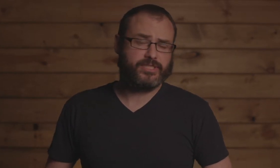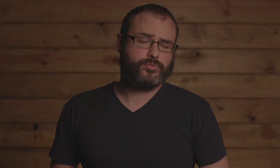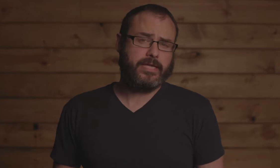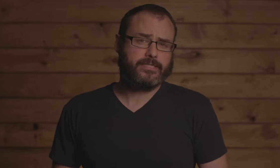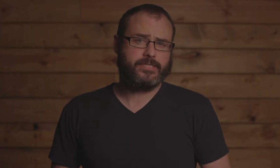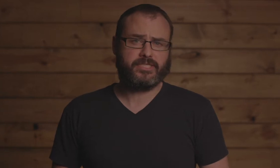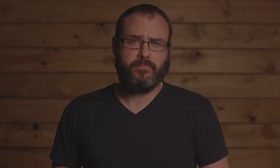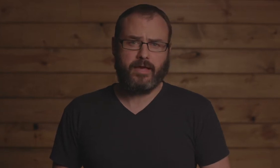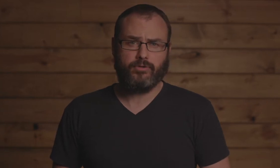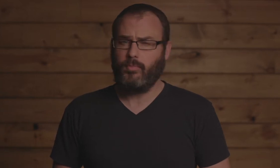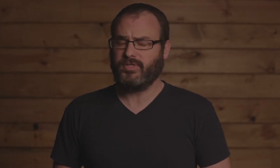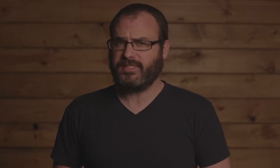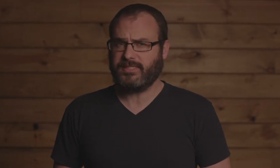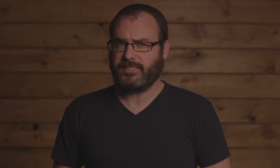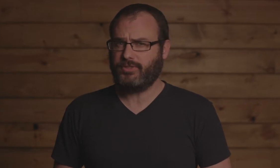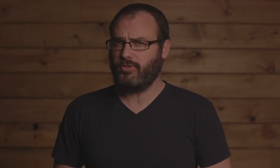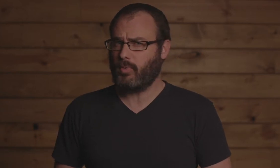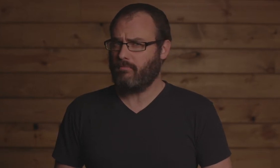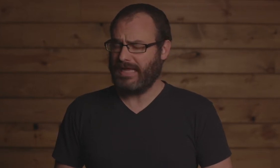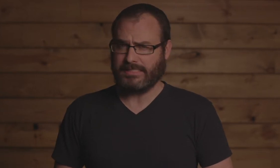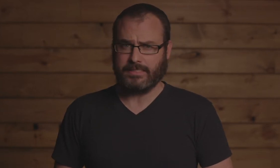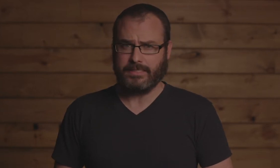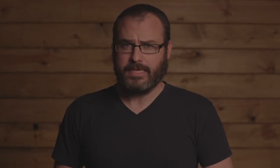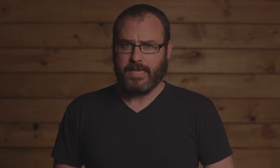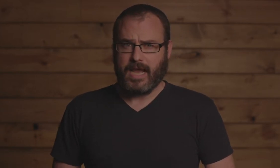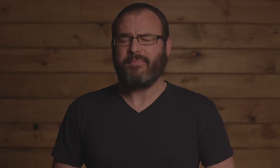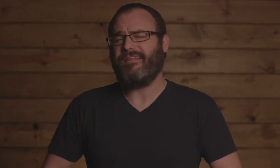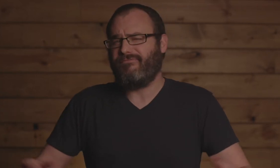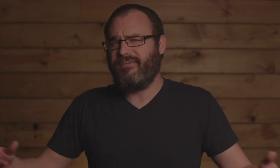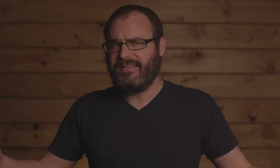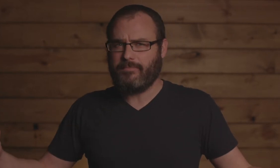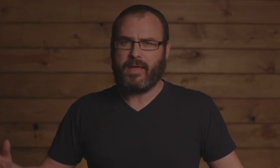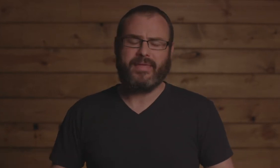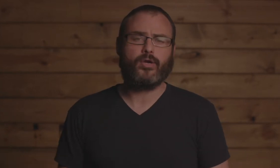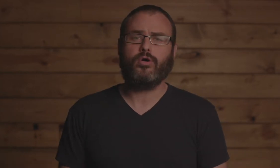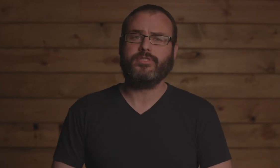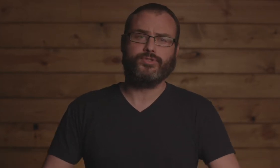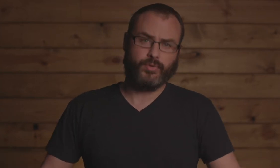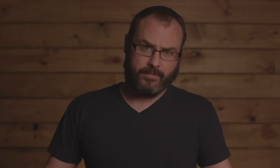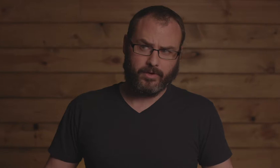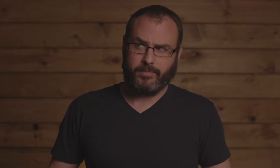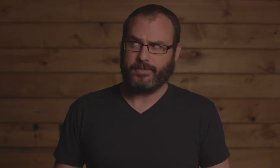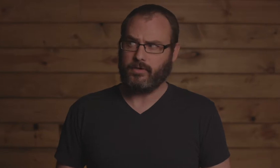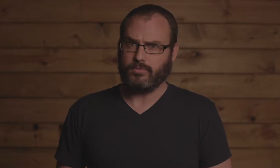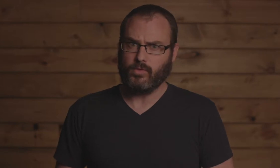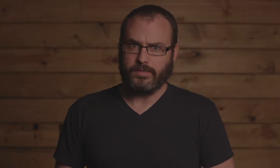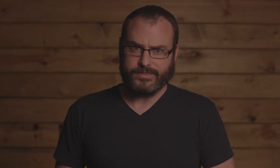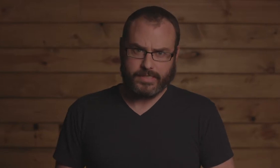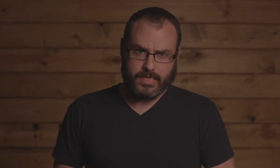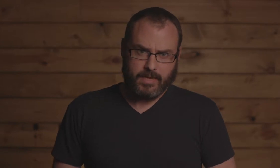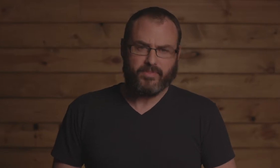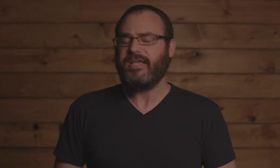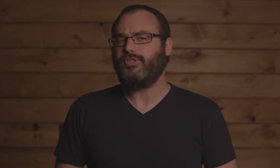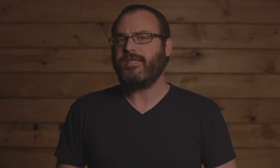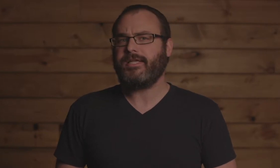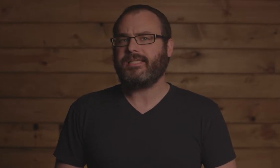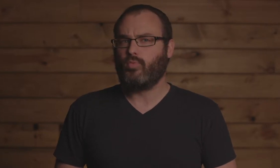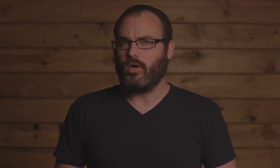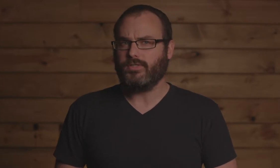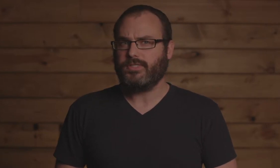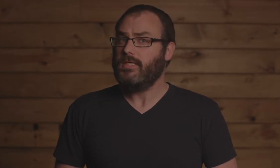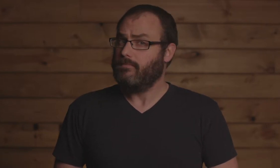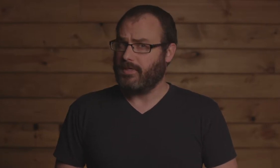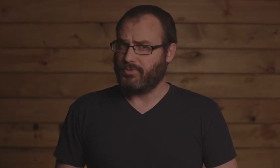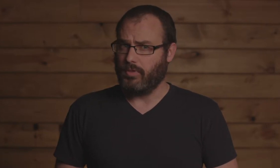As a straight cis male who presents as super masculine, I'm not offended by being called a dreamer. I've been called worse. But the agenda